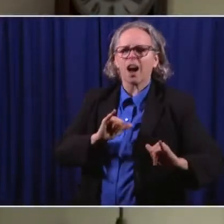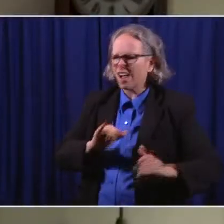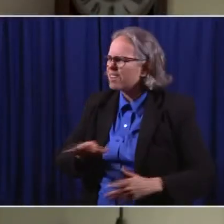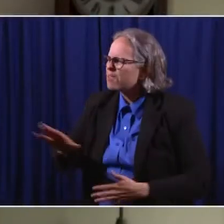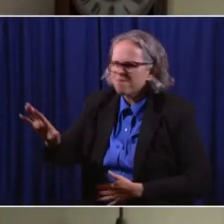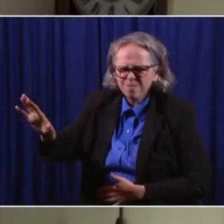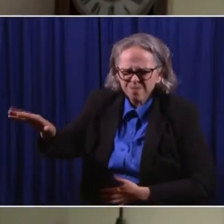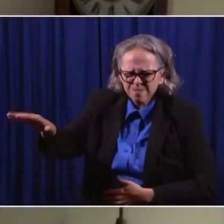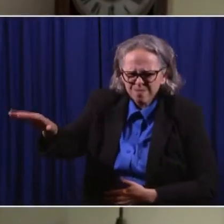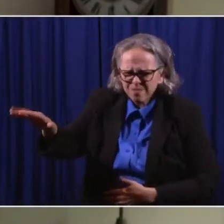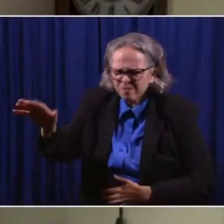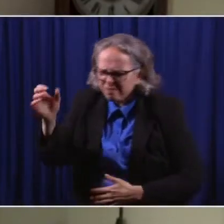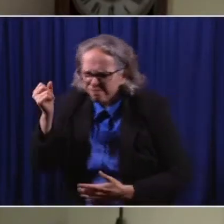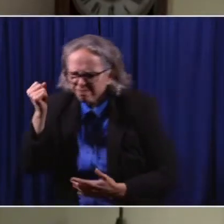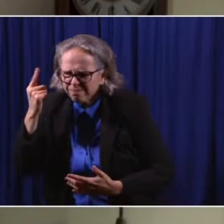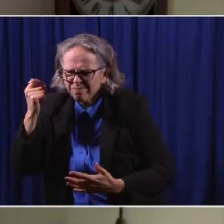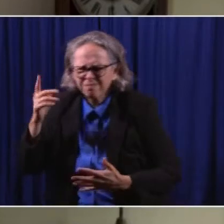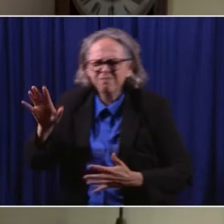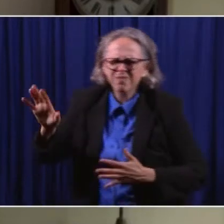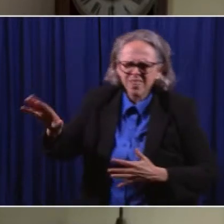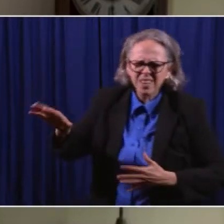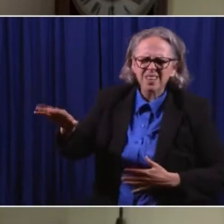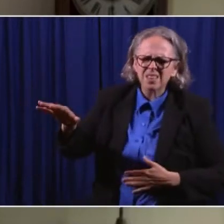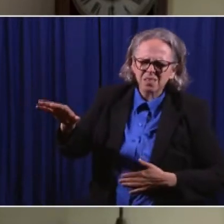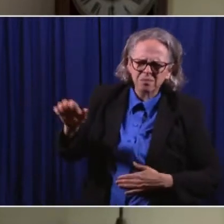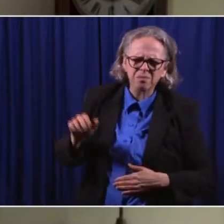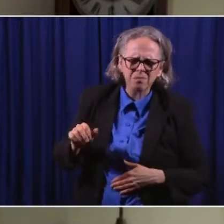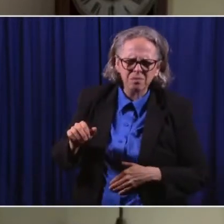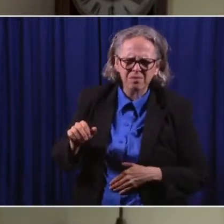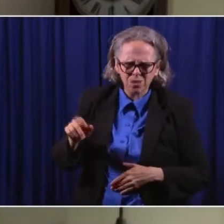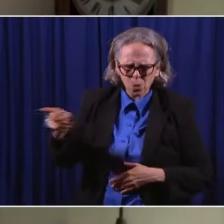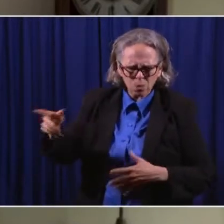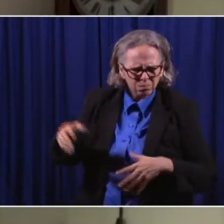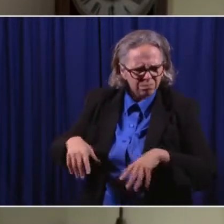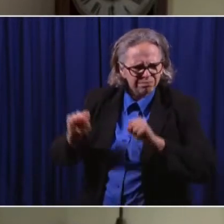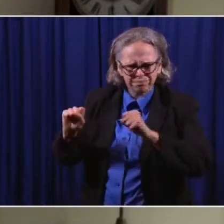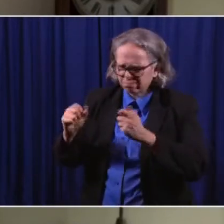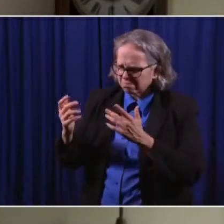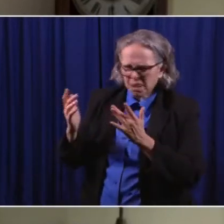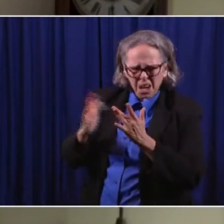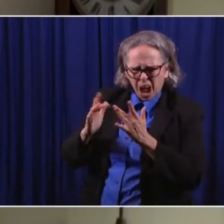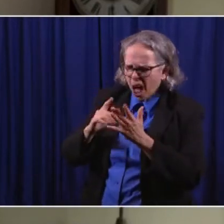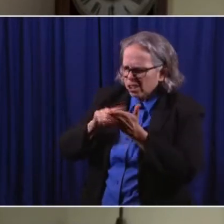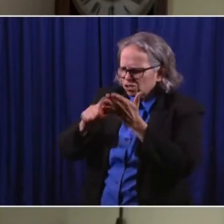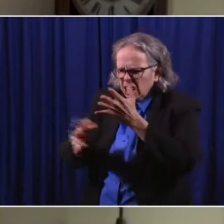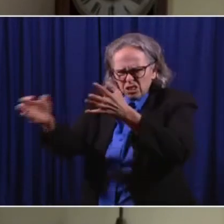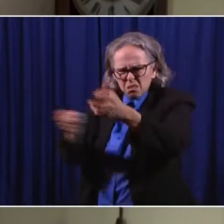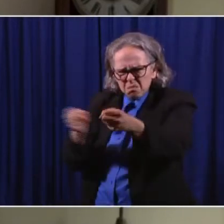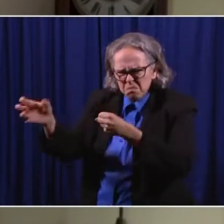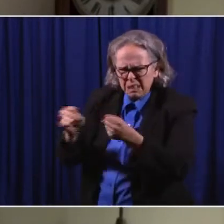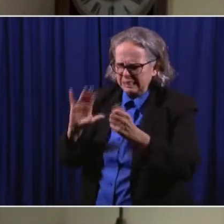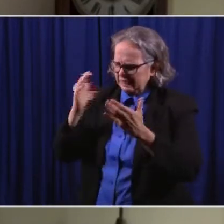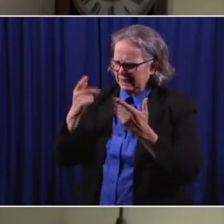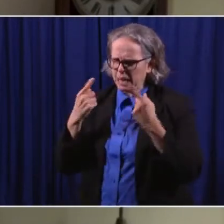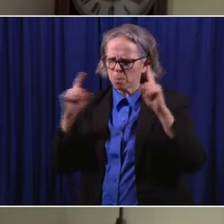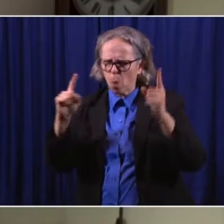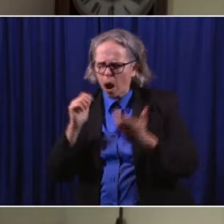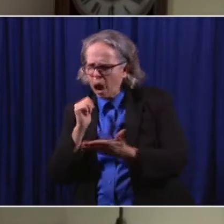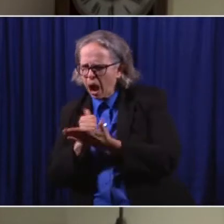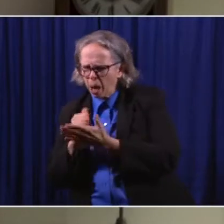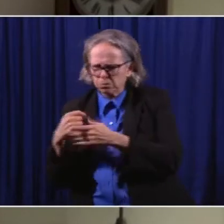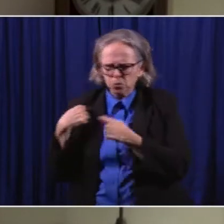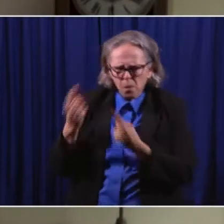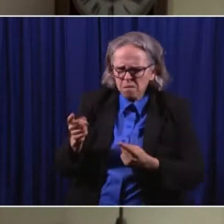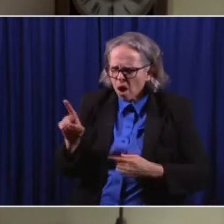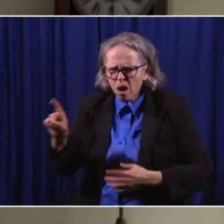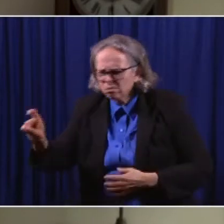doing your own tracing. That sounds like it's working pretty well. And also interesting, I wonder if you could